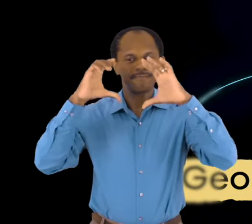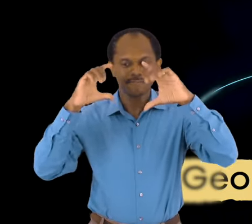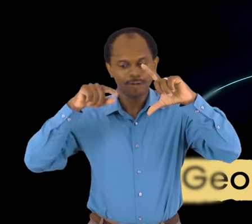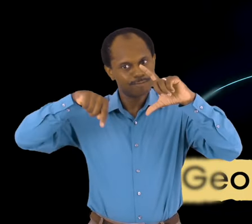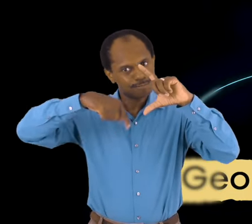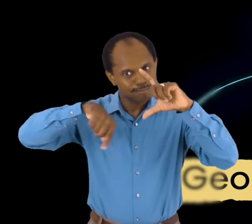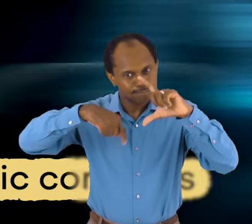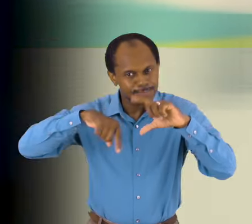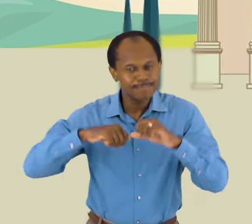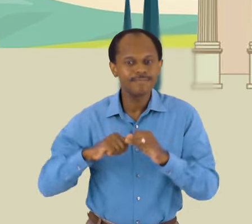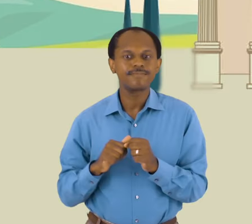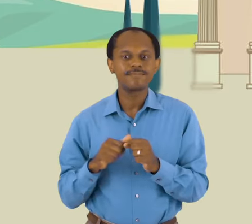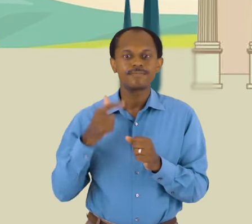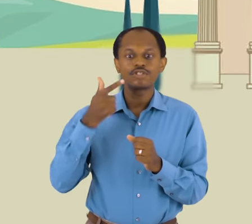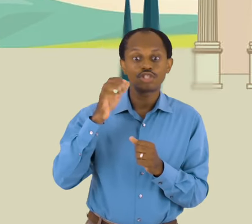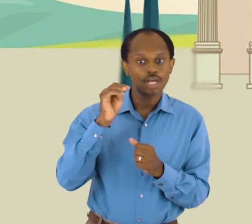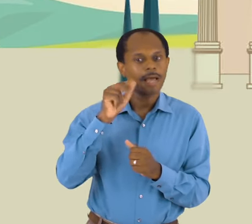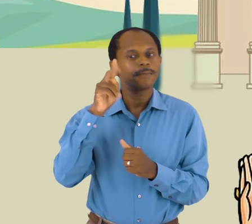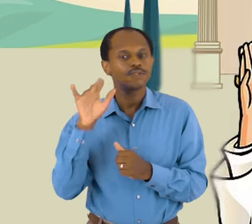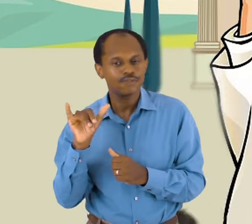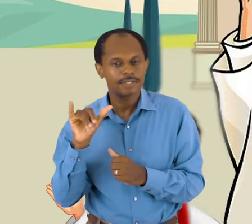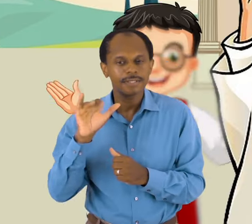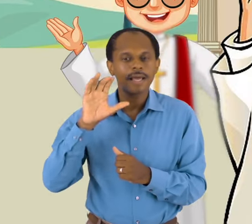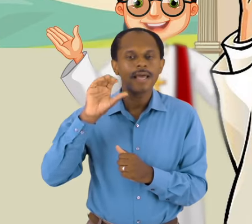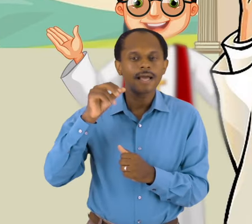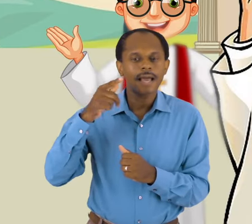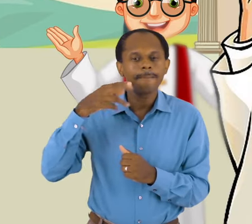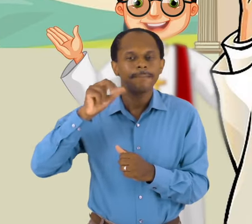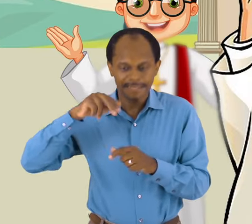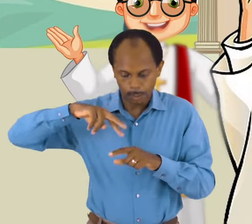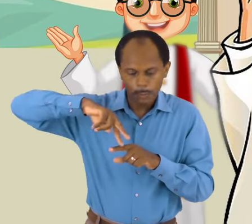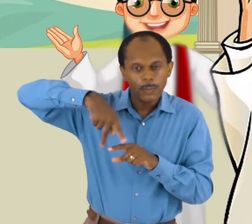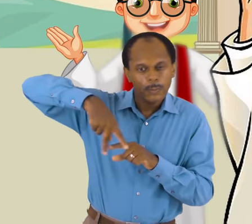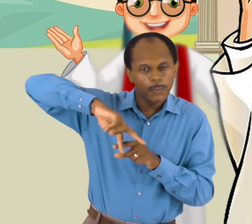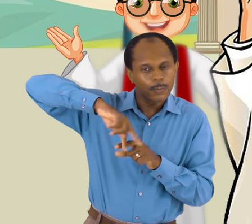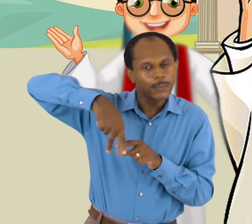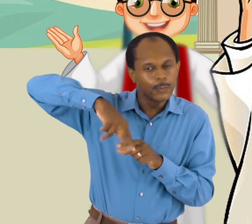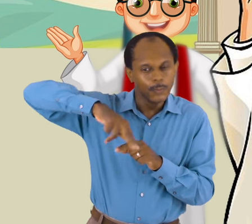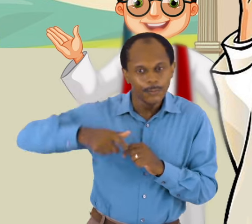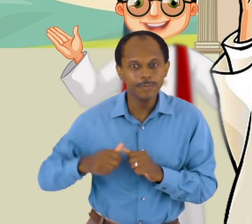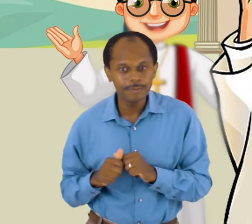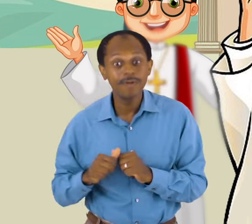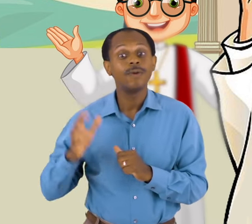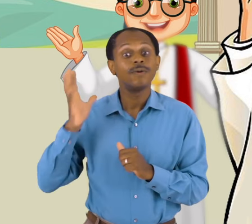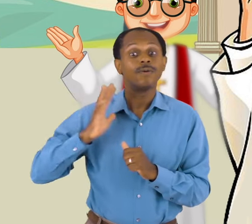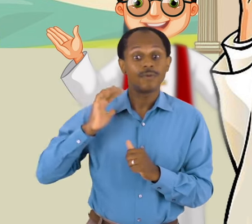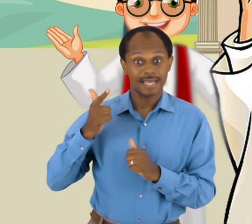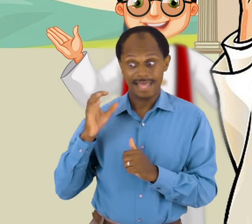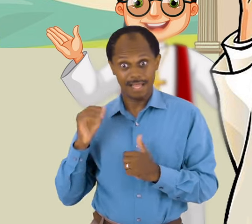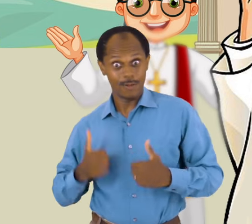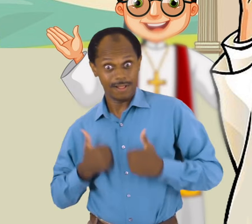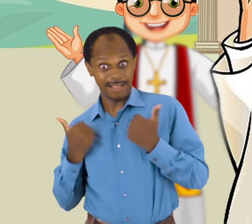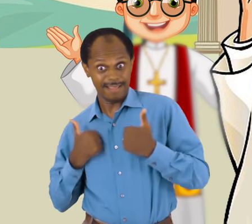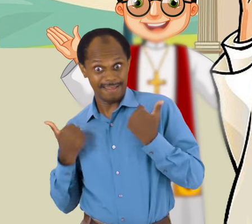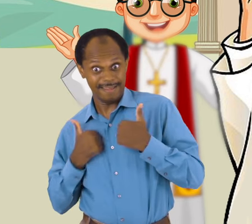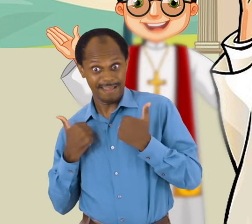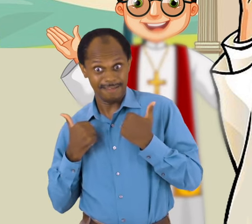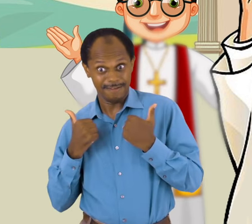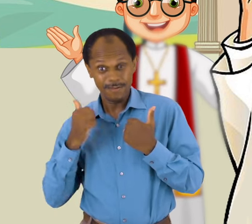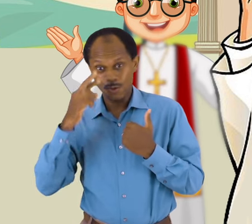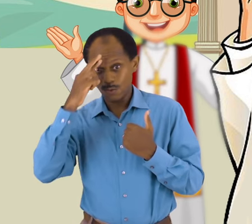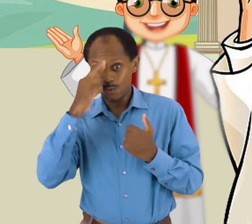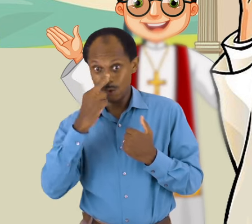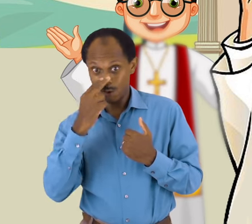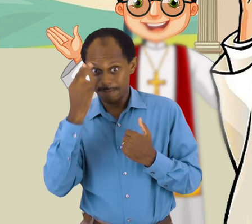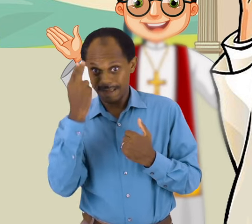During Galileo's day, the Roman Catholic Church was the institution that held all of the power,